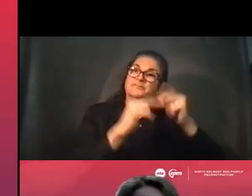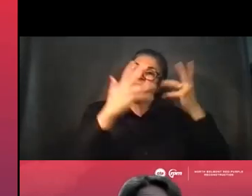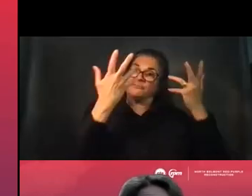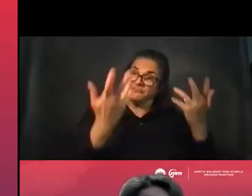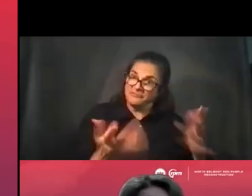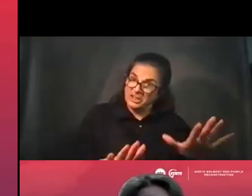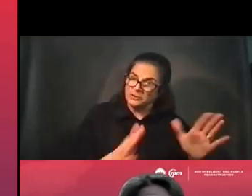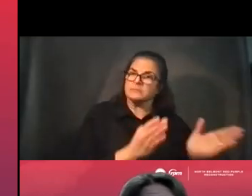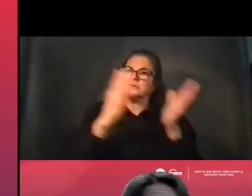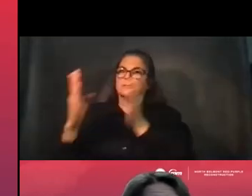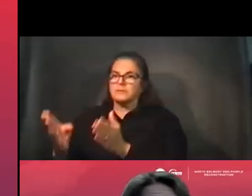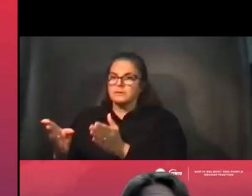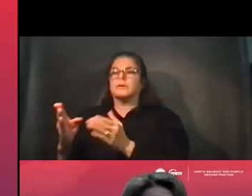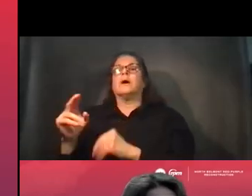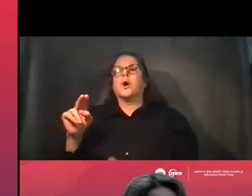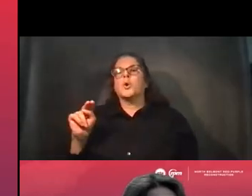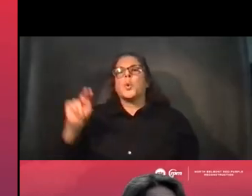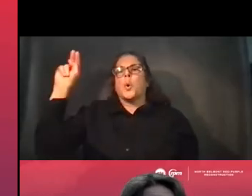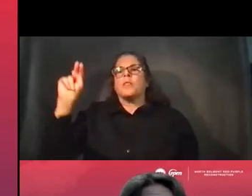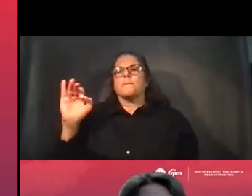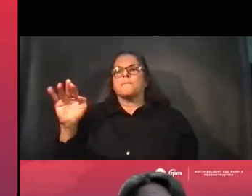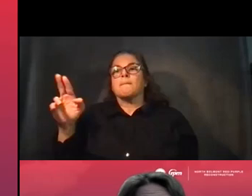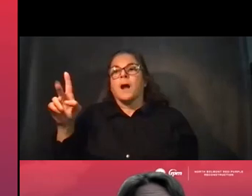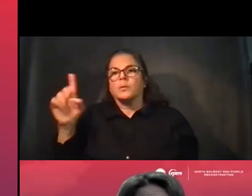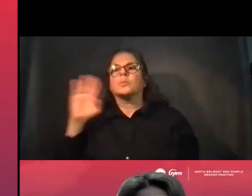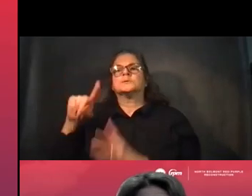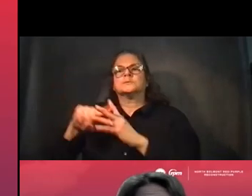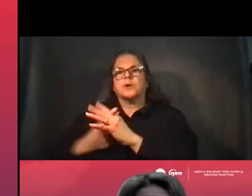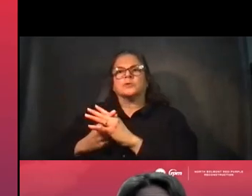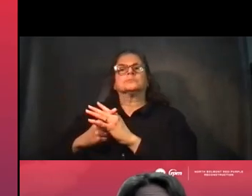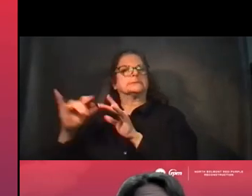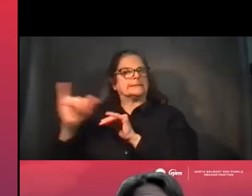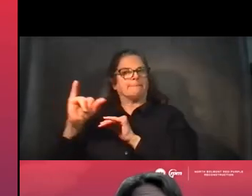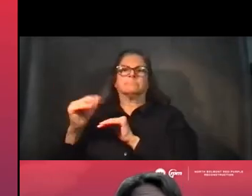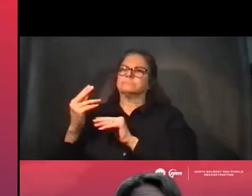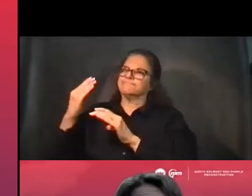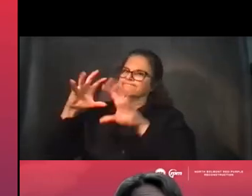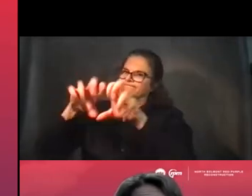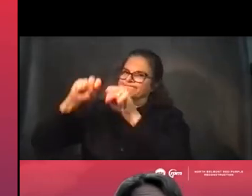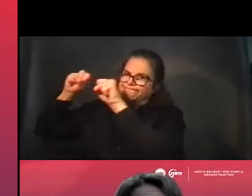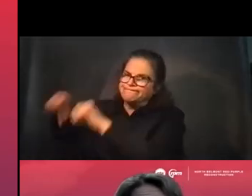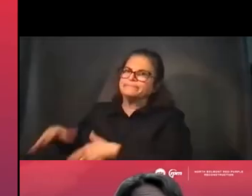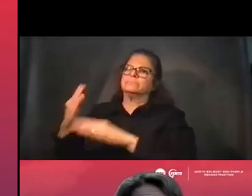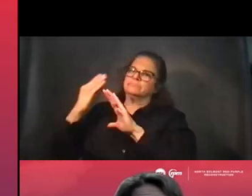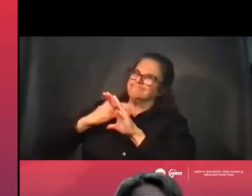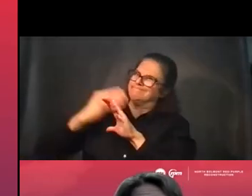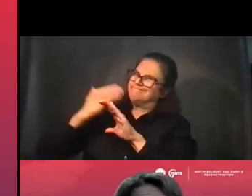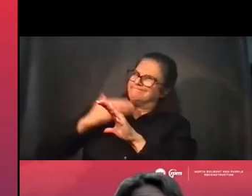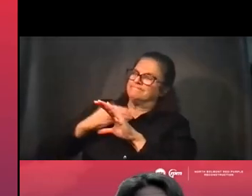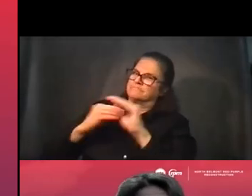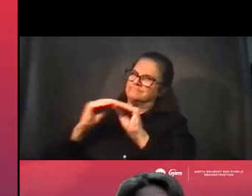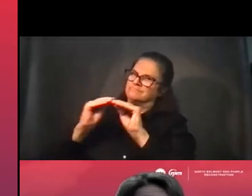Additionally, during this period, we will continue to do significant upgrades to the brown line structure